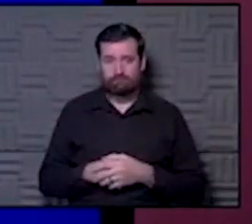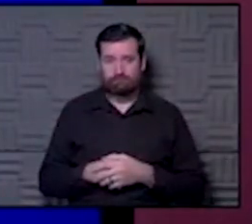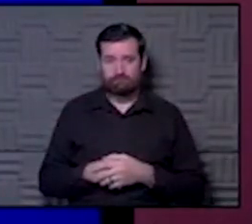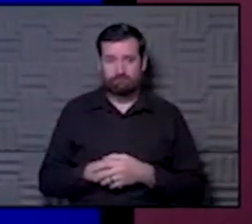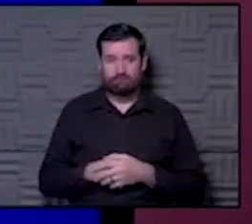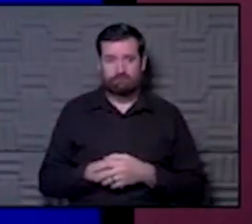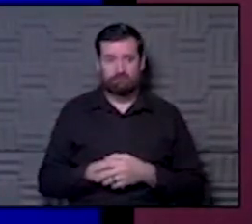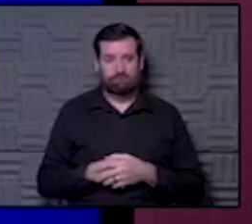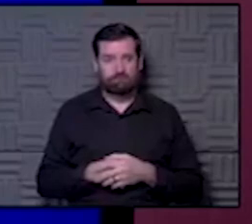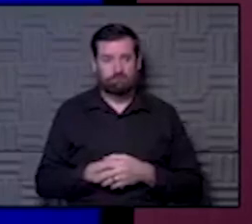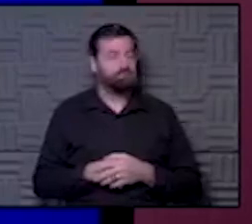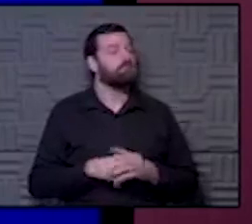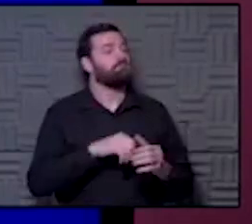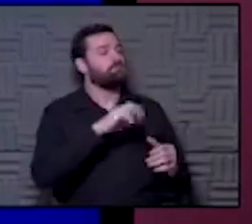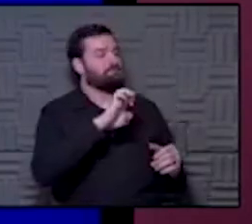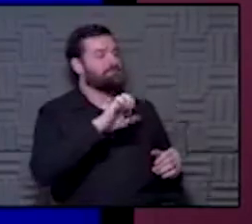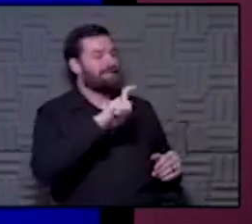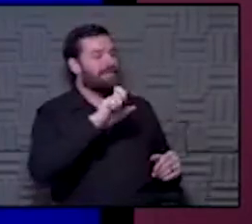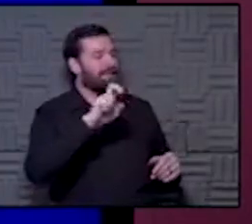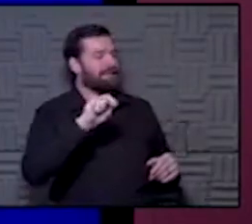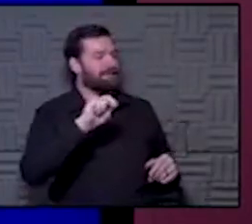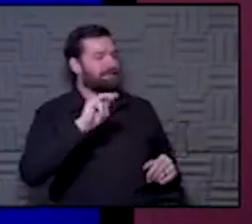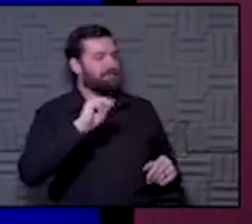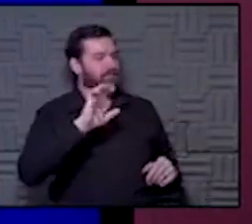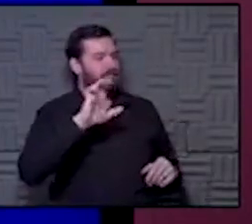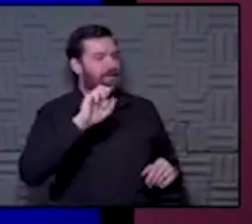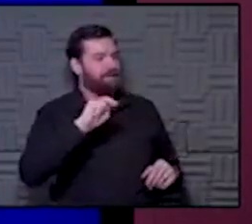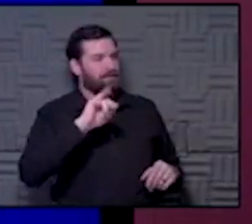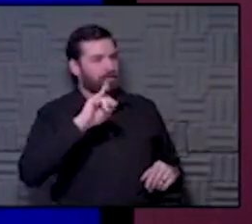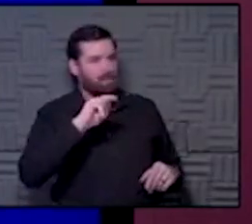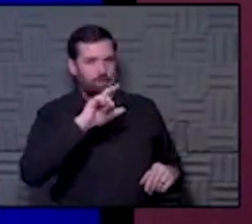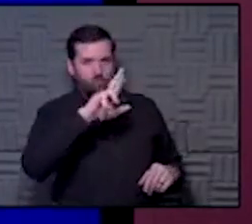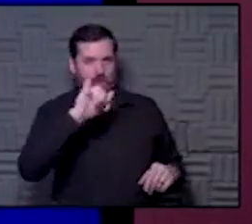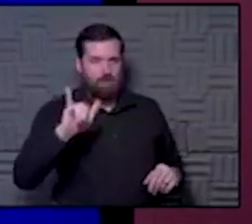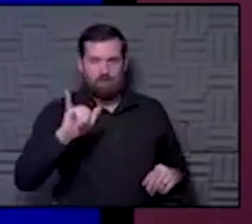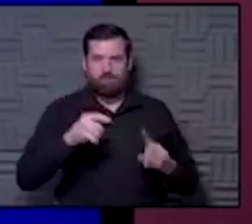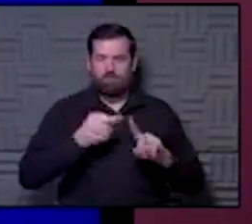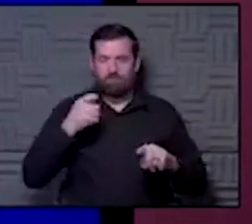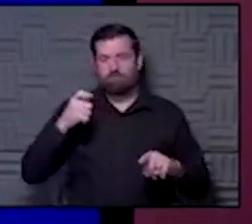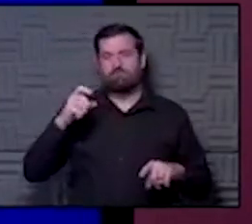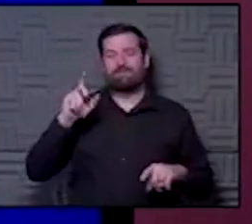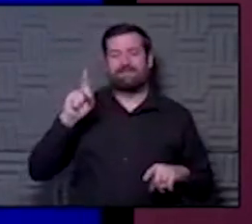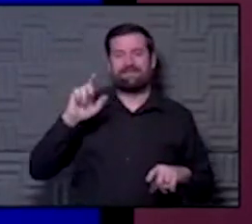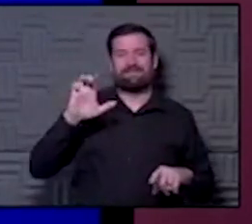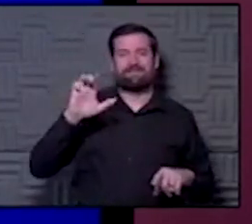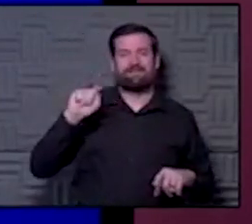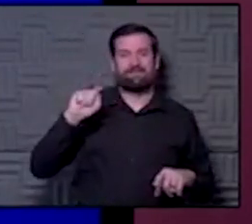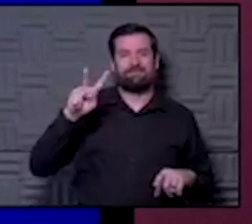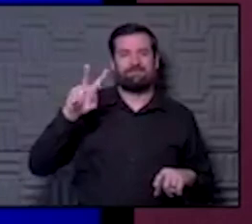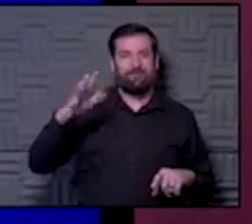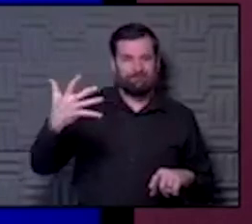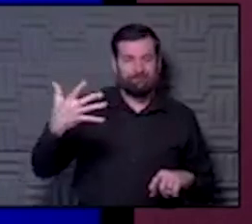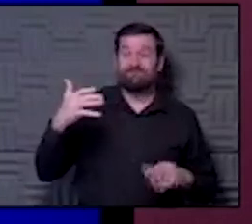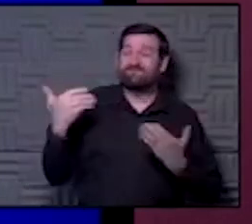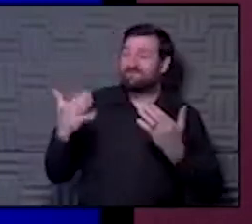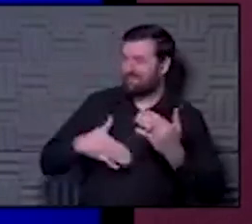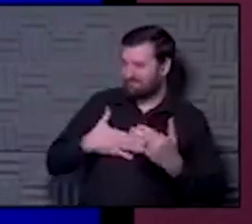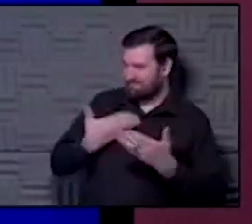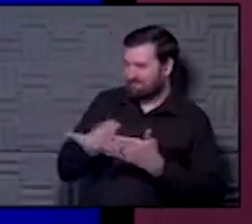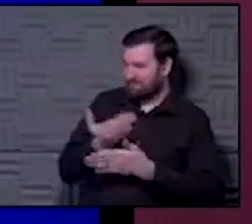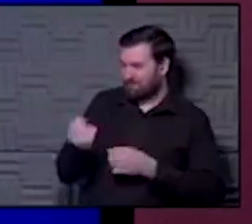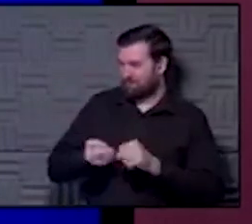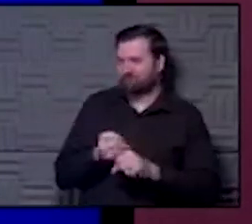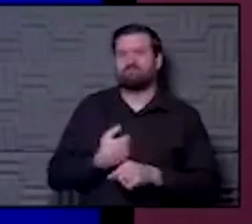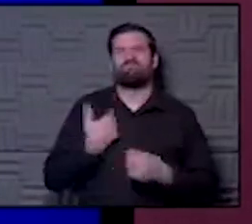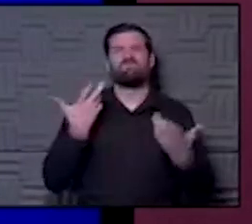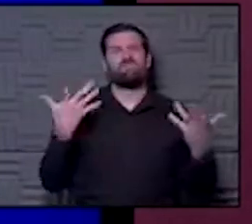Yeah, this is Brian. This is Ellen McNamara from KCTV5. Happy New Year, everybody. Happy New Year, Ellen. Happy New Year. Yeah. So you actually kind